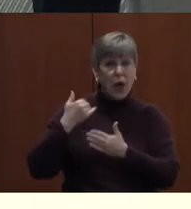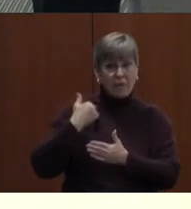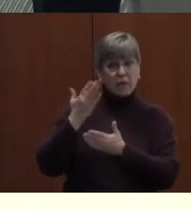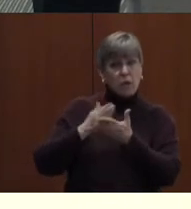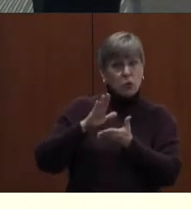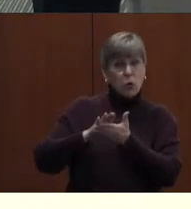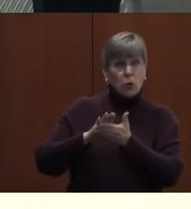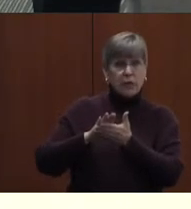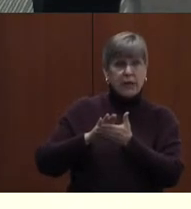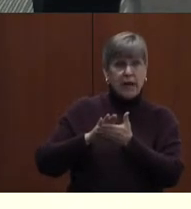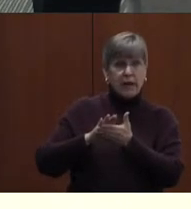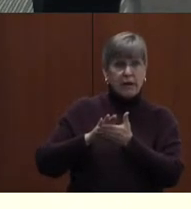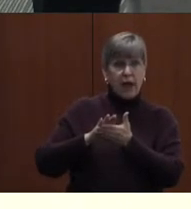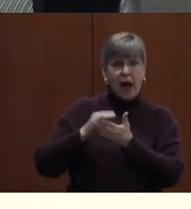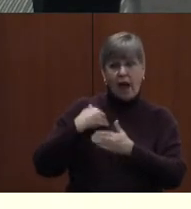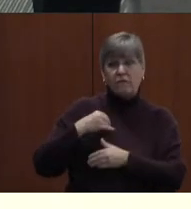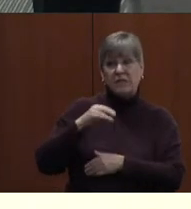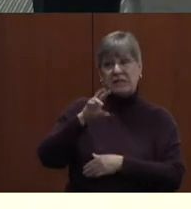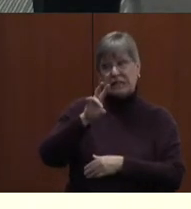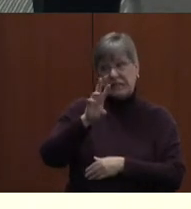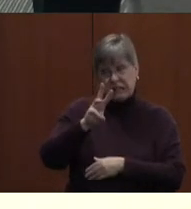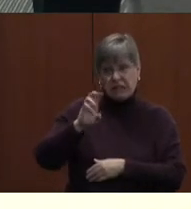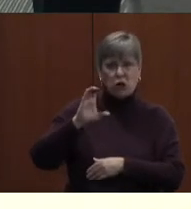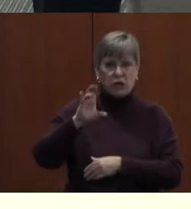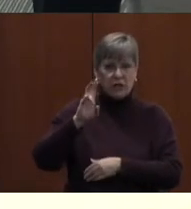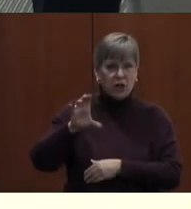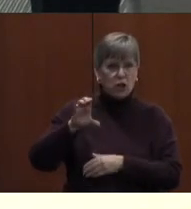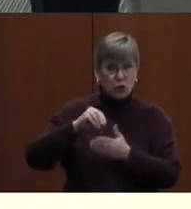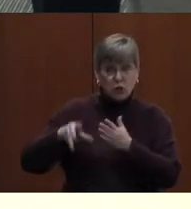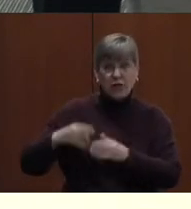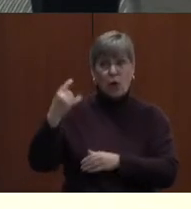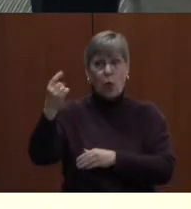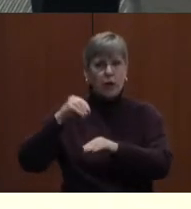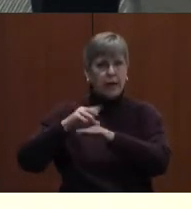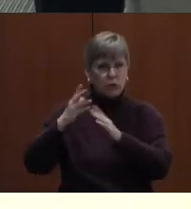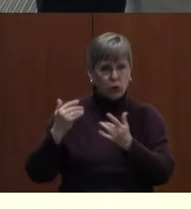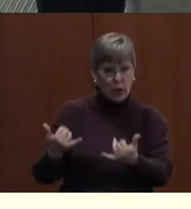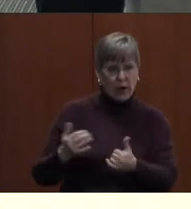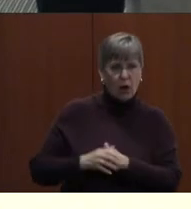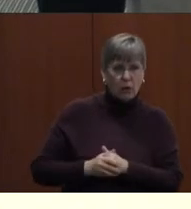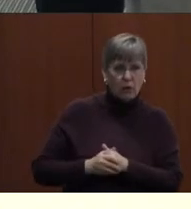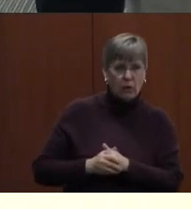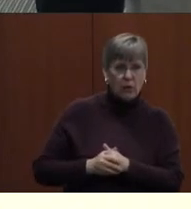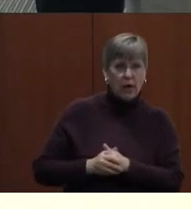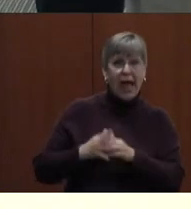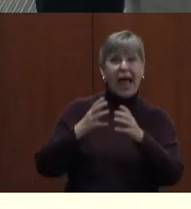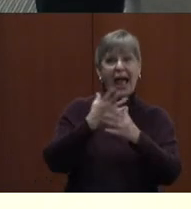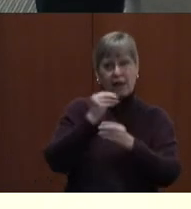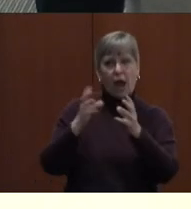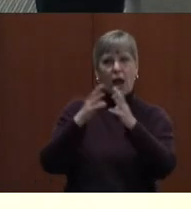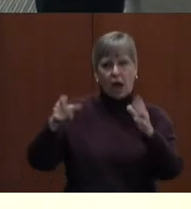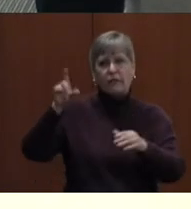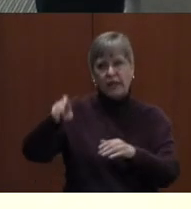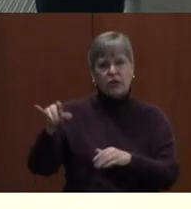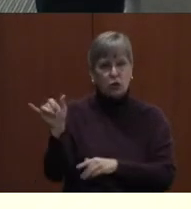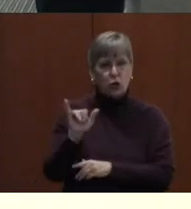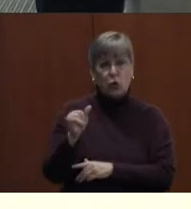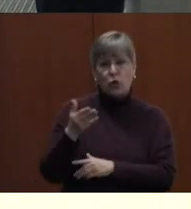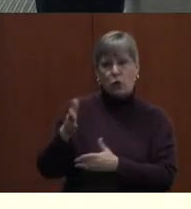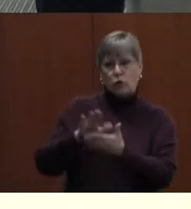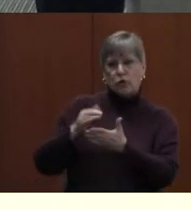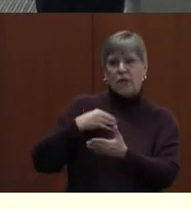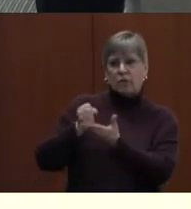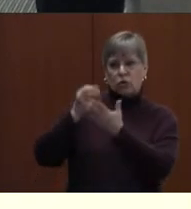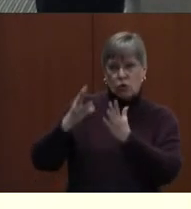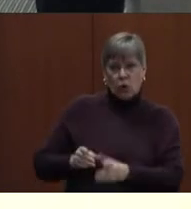schools that are sitting at six, seven hundred students with one counselor currently and a lot of needs. Those schools do have a